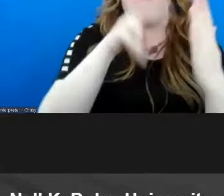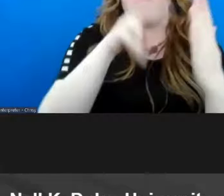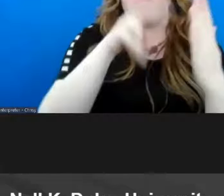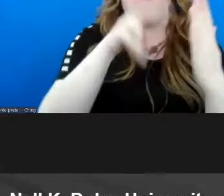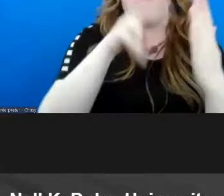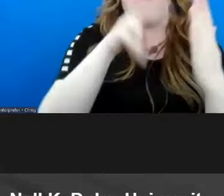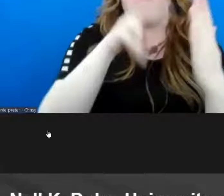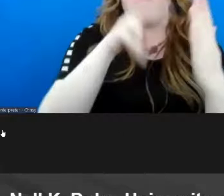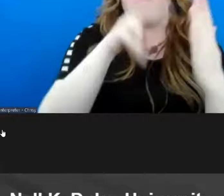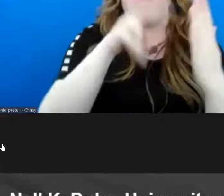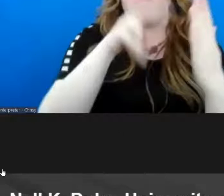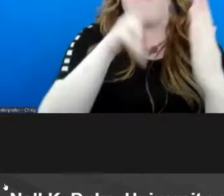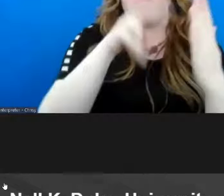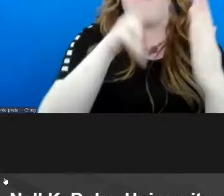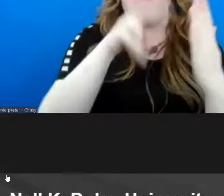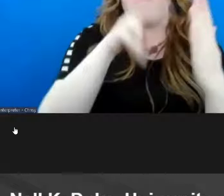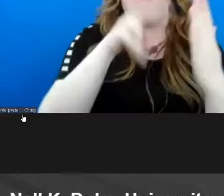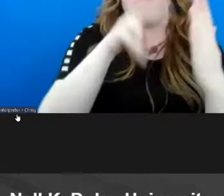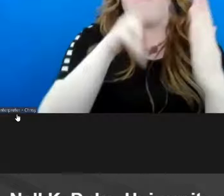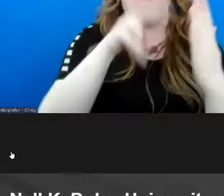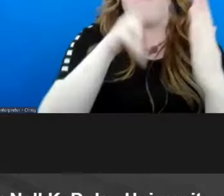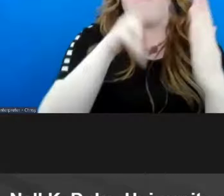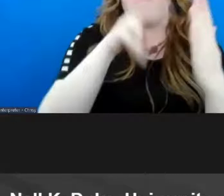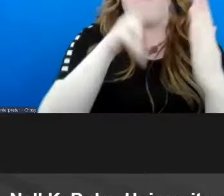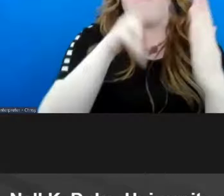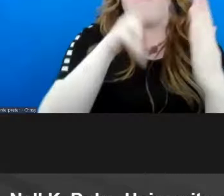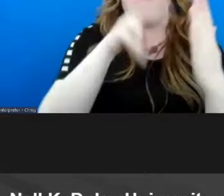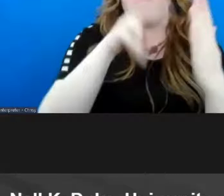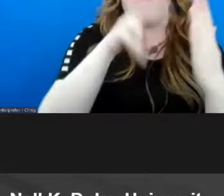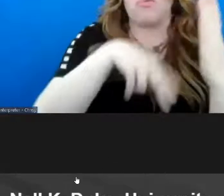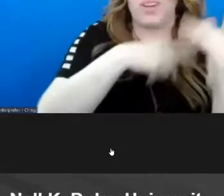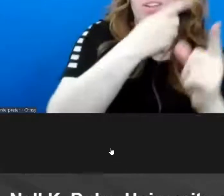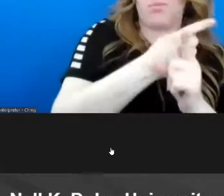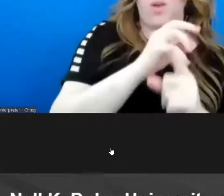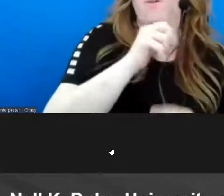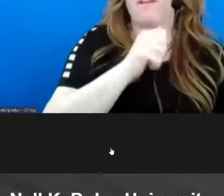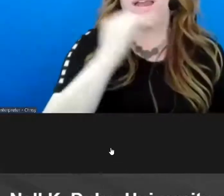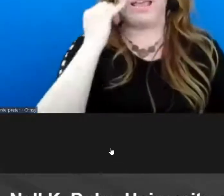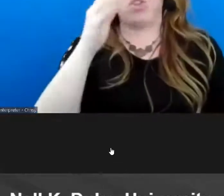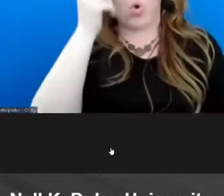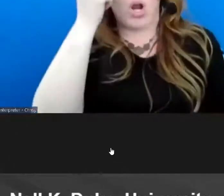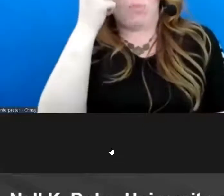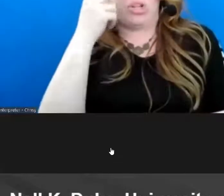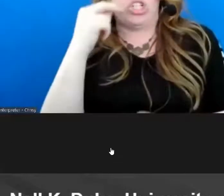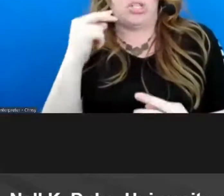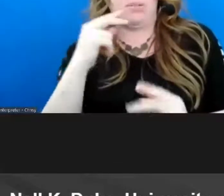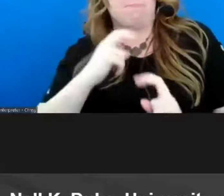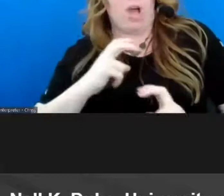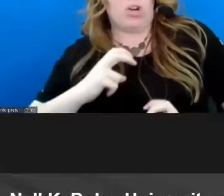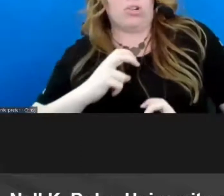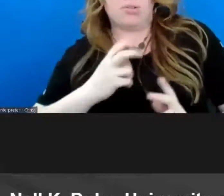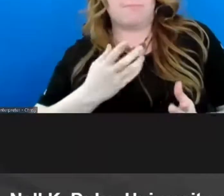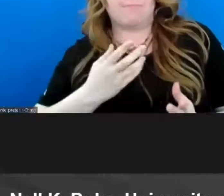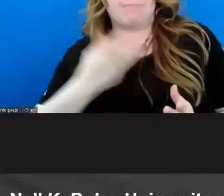just strange words it's it's really kind of it makes me irate when i see the stuff like that you can't kick in that means it's time to find